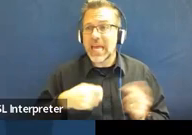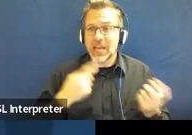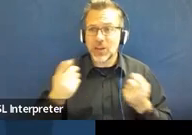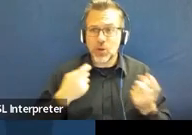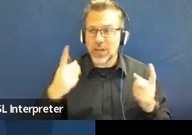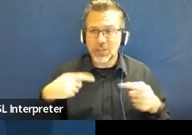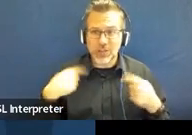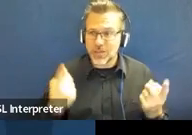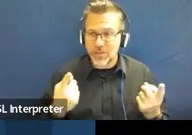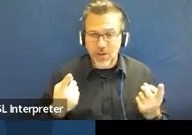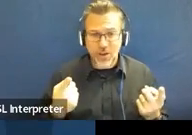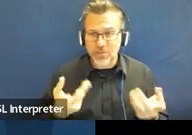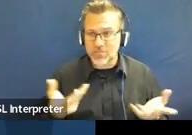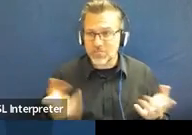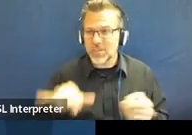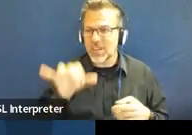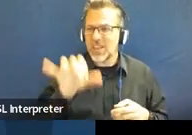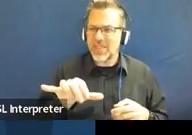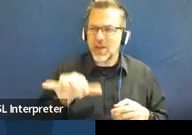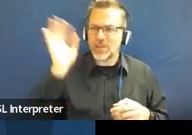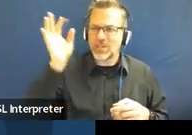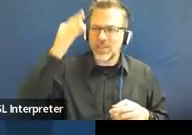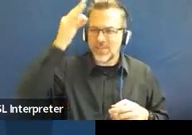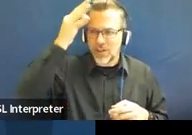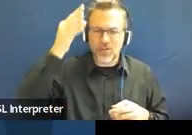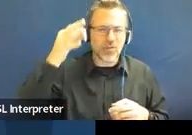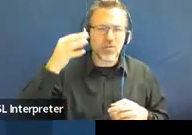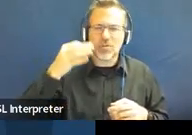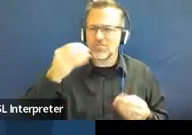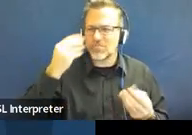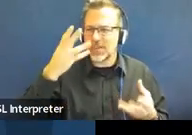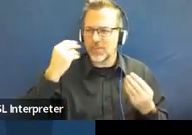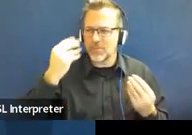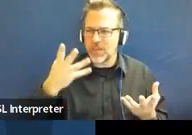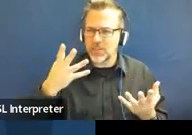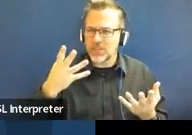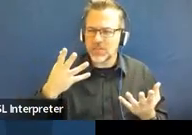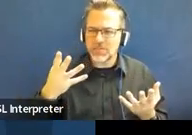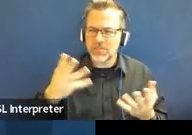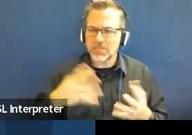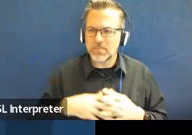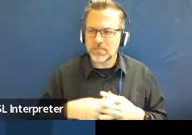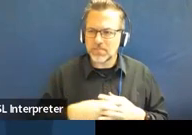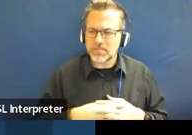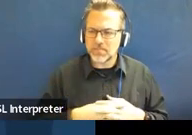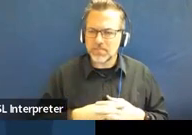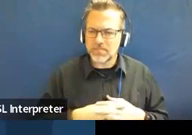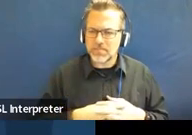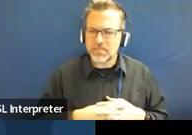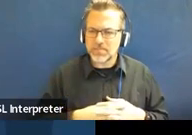That was really mostly the regulatory stuff, just to give you a sense of where we start from.